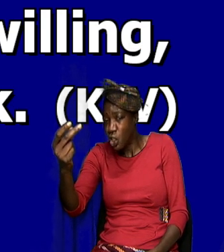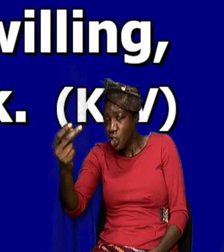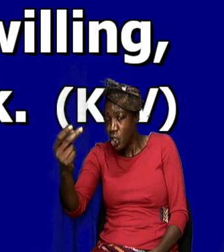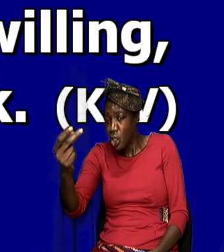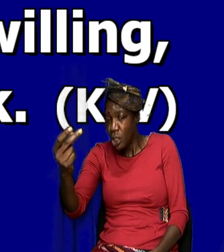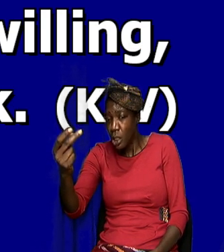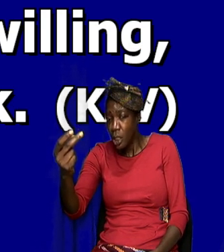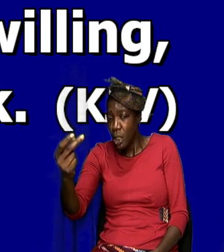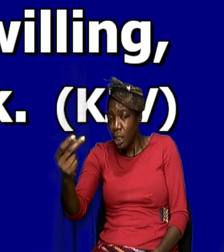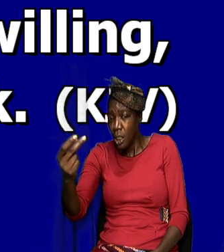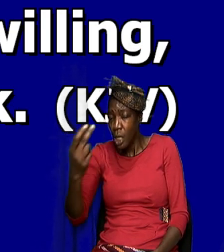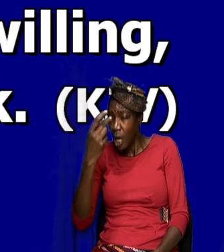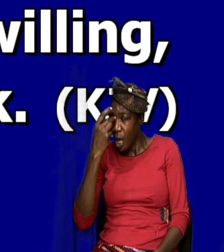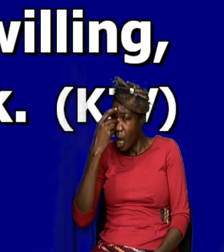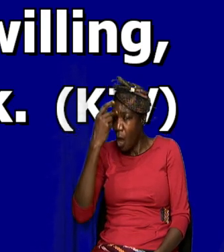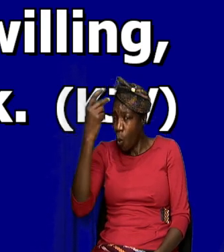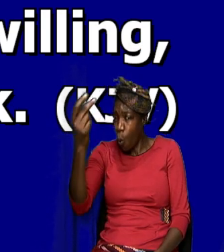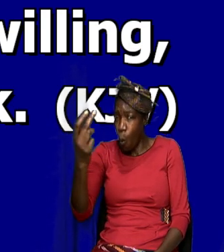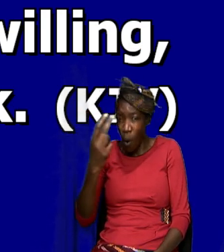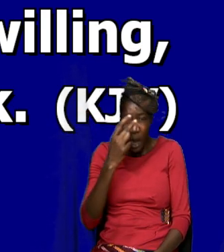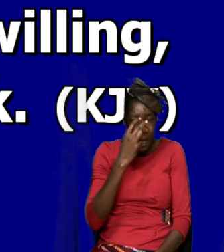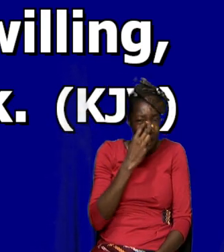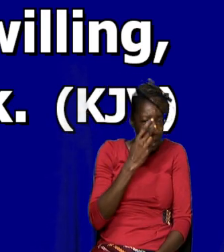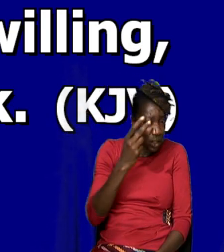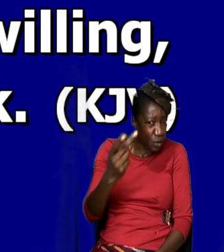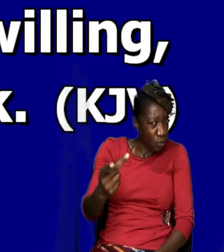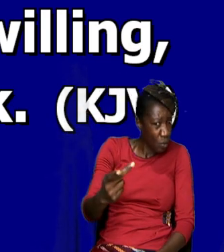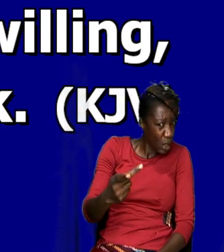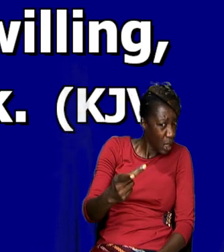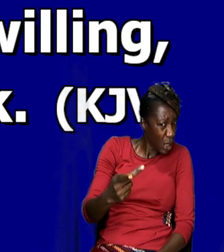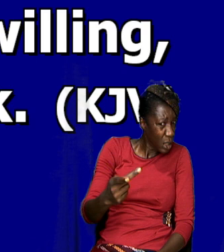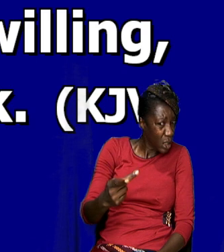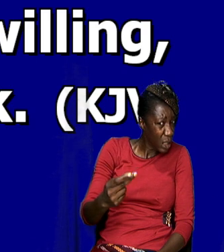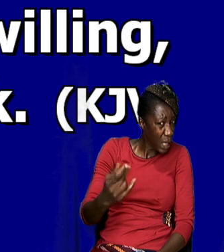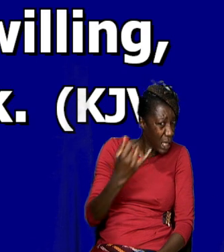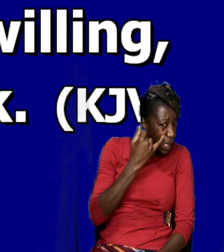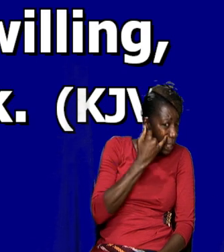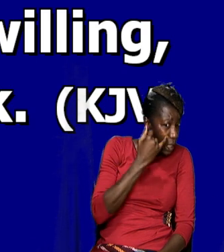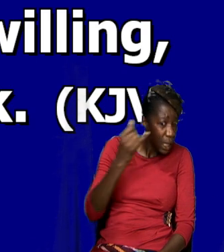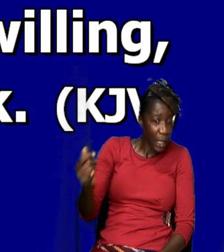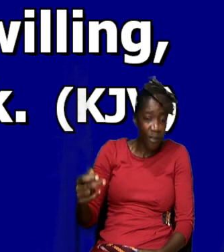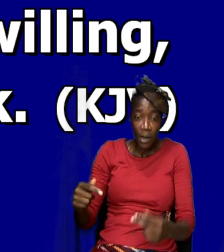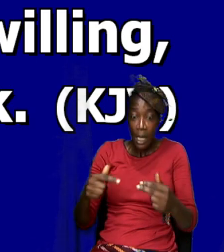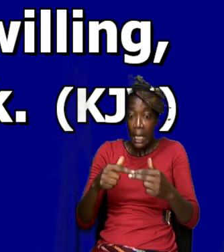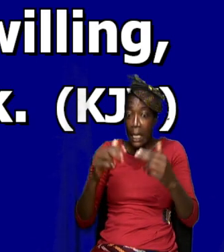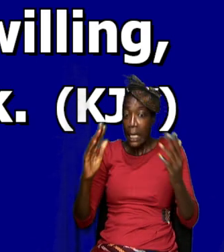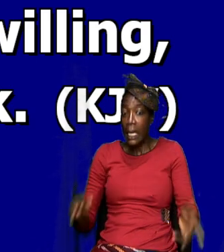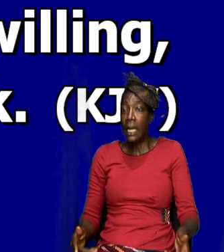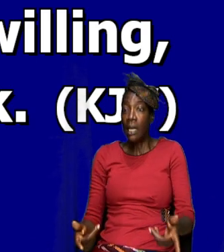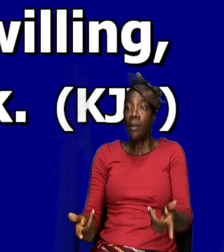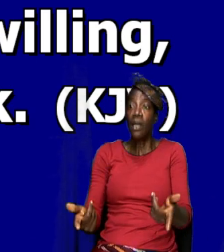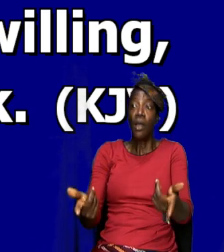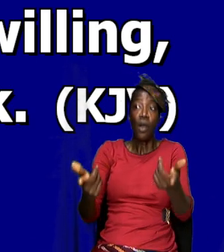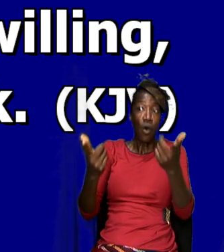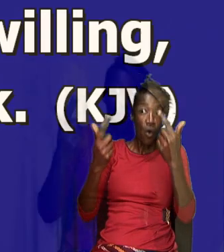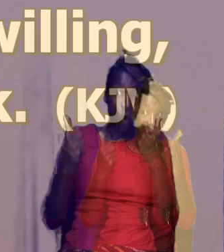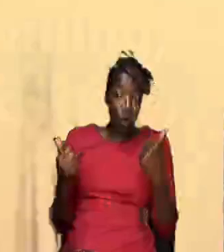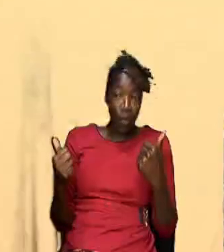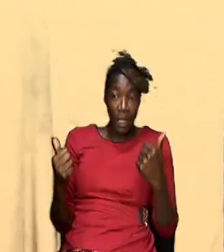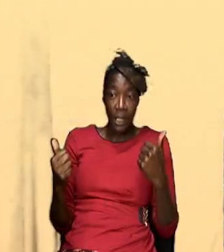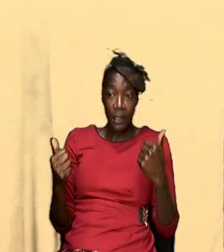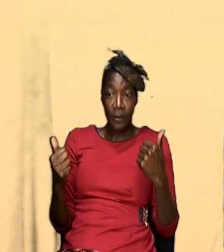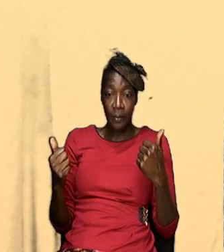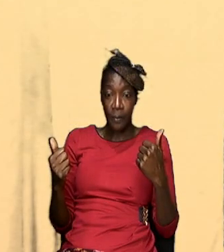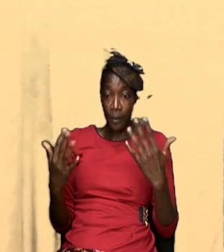there and watch to see if an enemy is approaching so